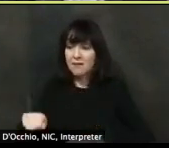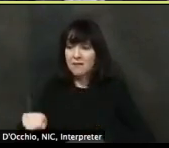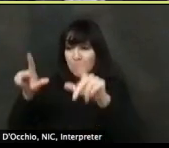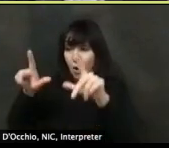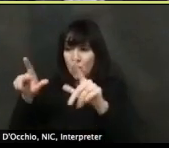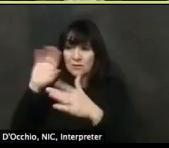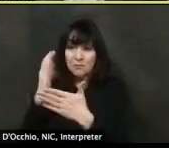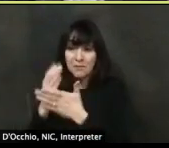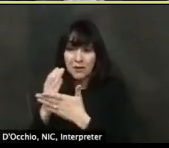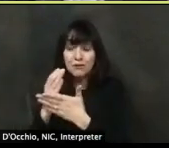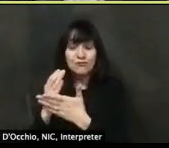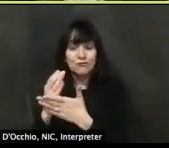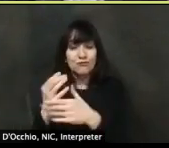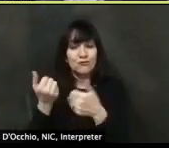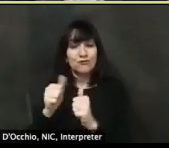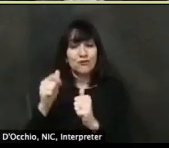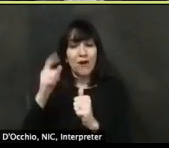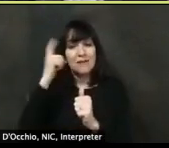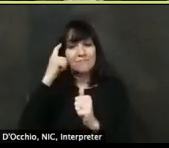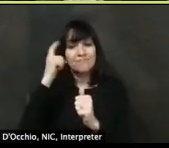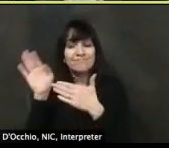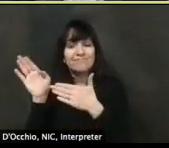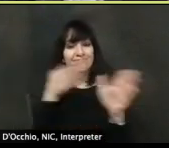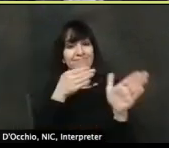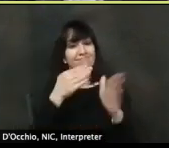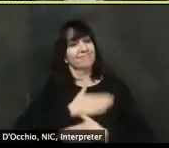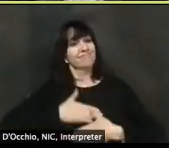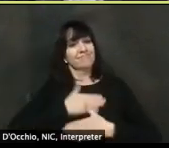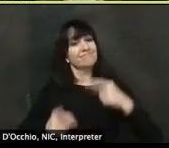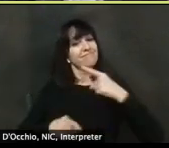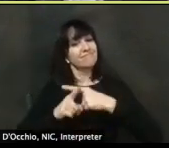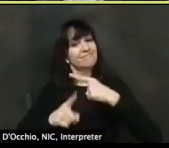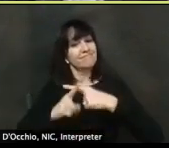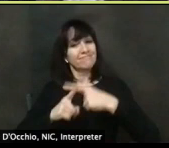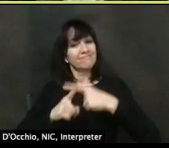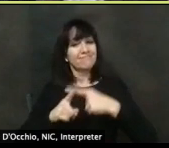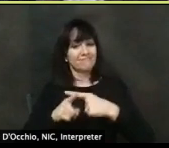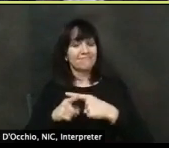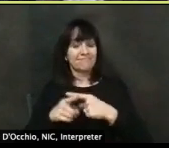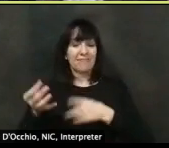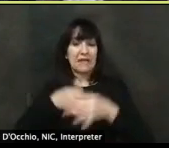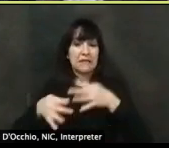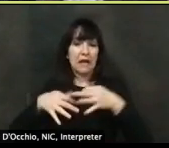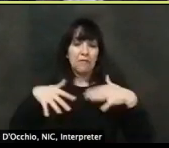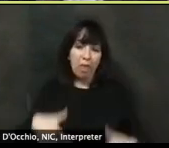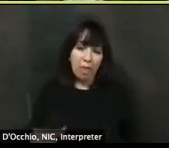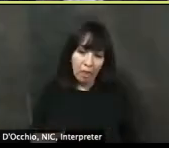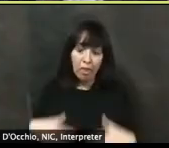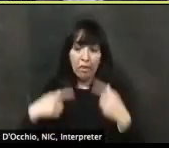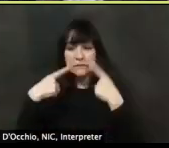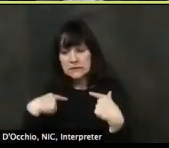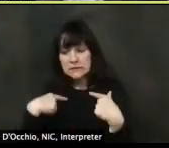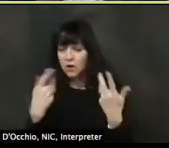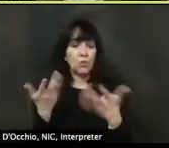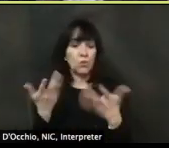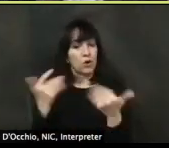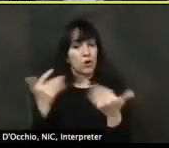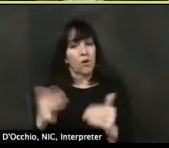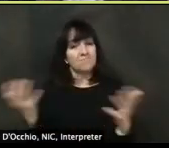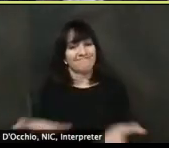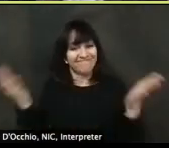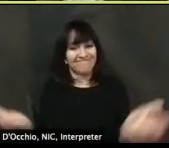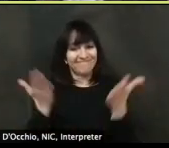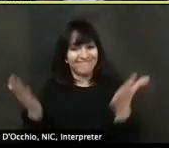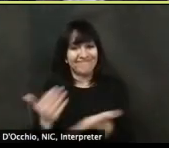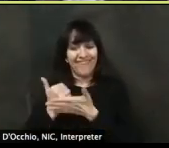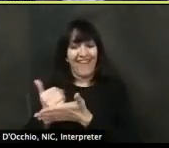word to others, how they might be able to, uh, to enjoy local small businesses right now. So, um, those are some of the things we're doing to try to help right now. Um,